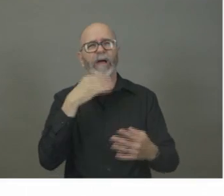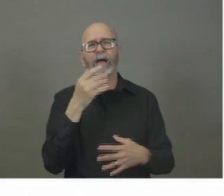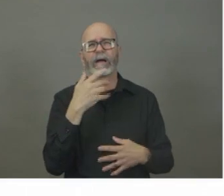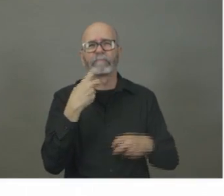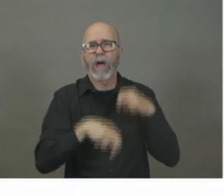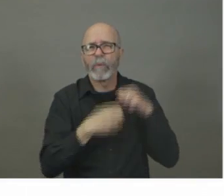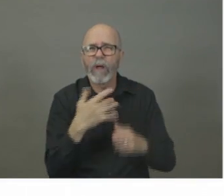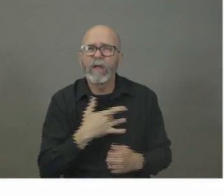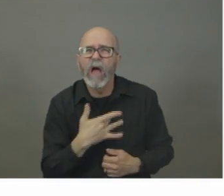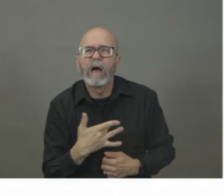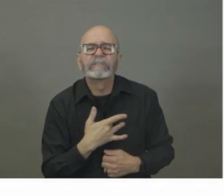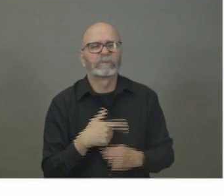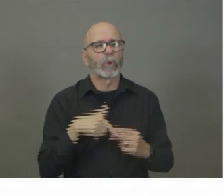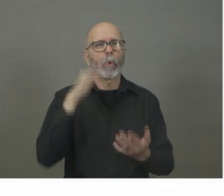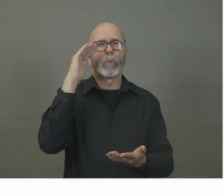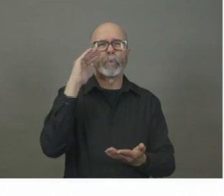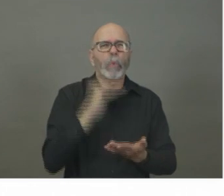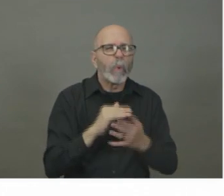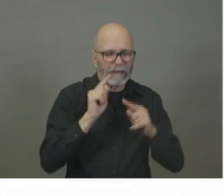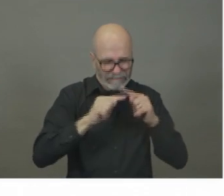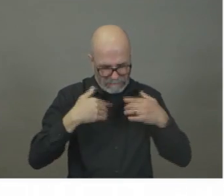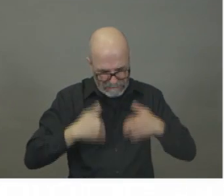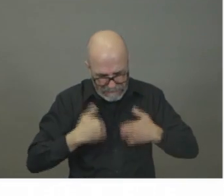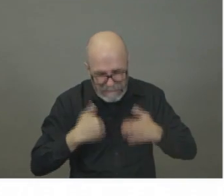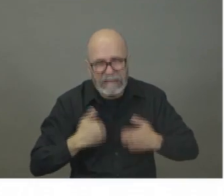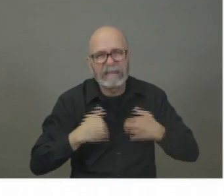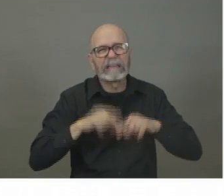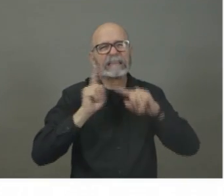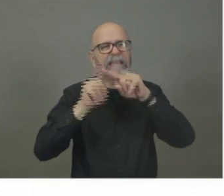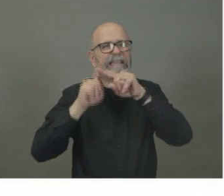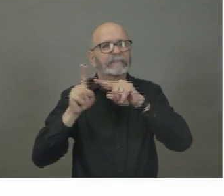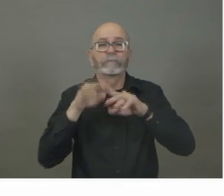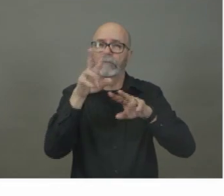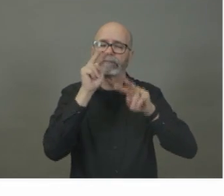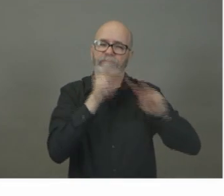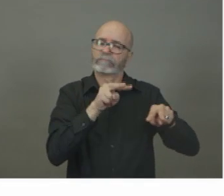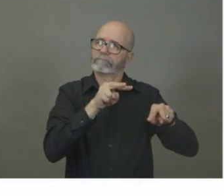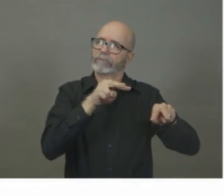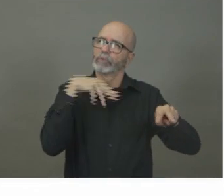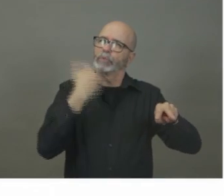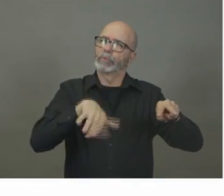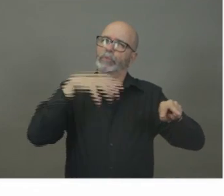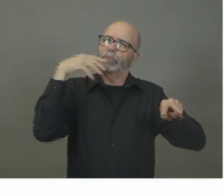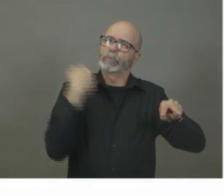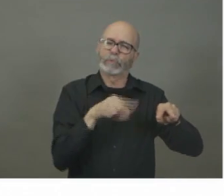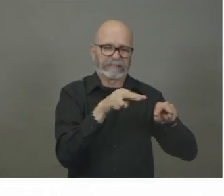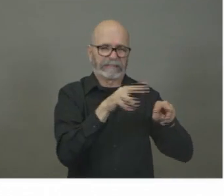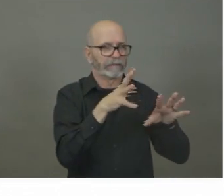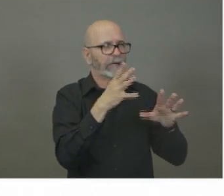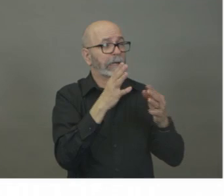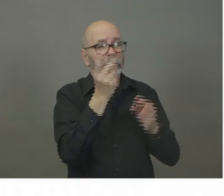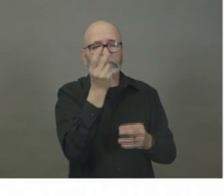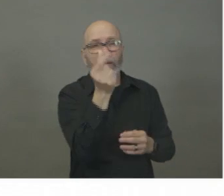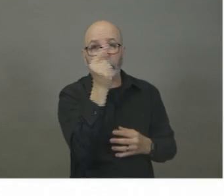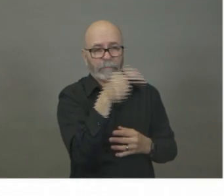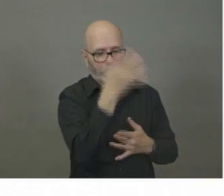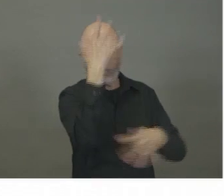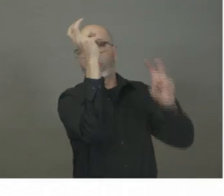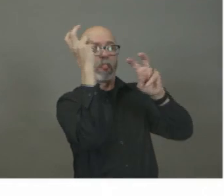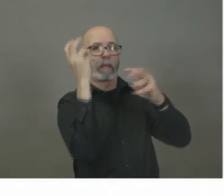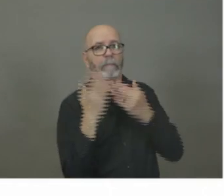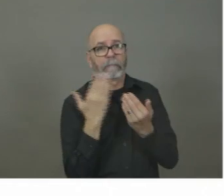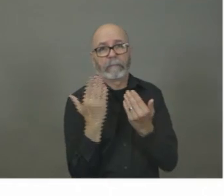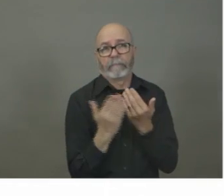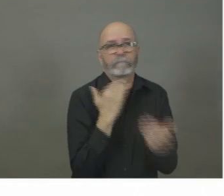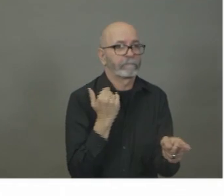incumbent upon all of us as Nova Scotians to take these steps, and especially because we're doing it not so much for ourselves, but to